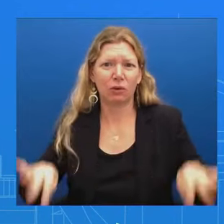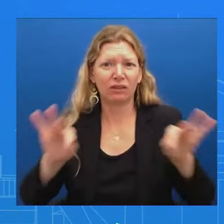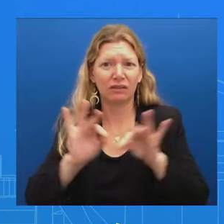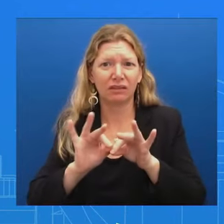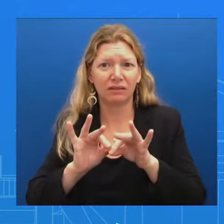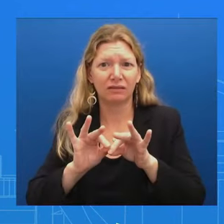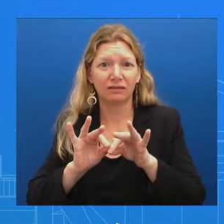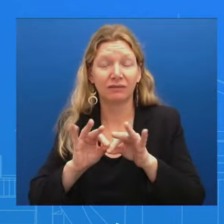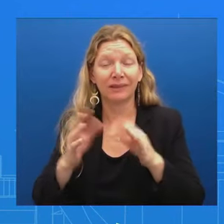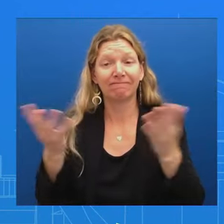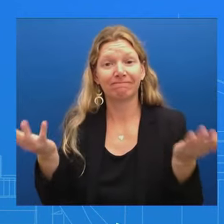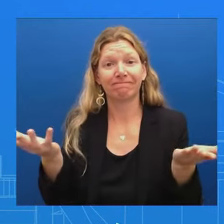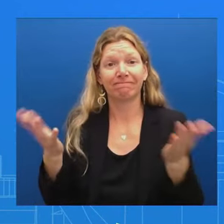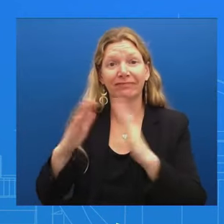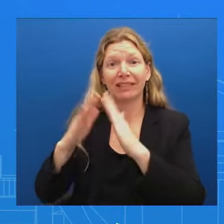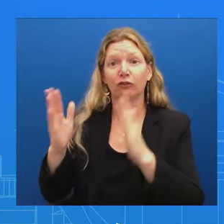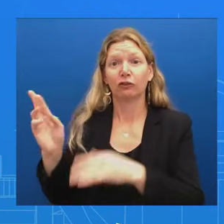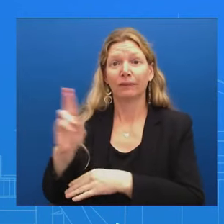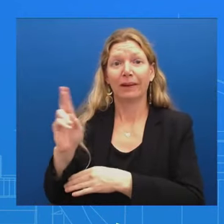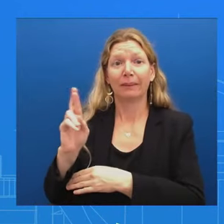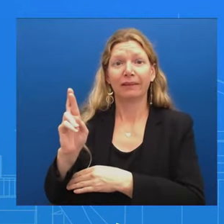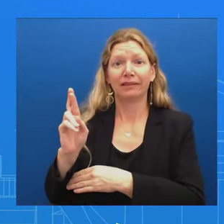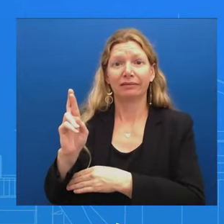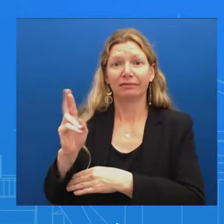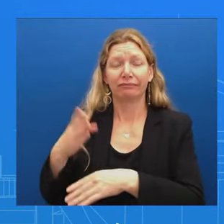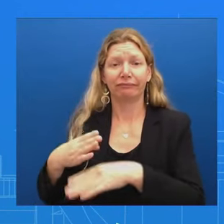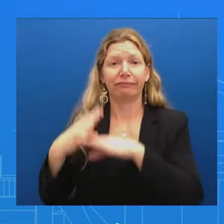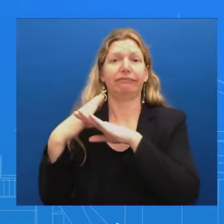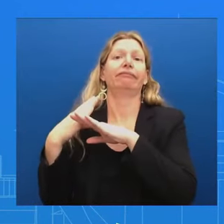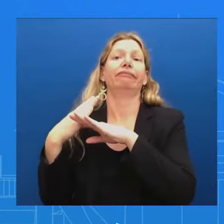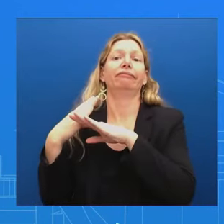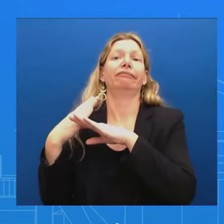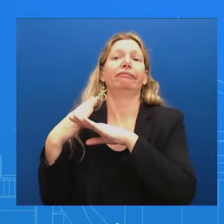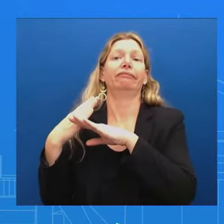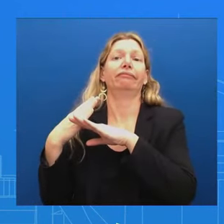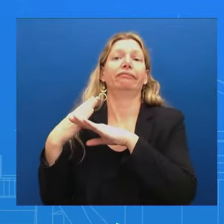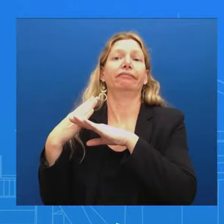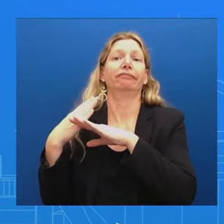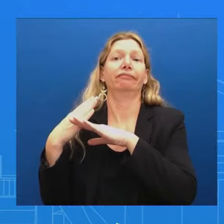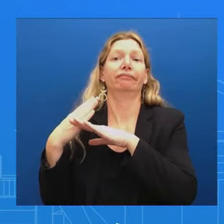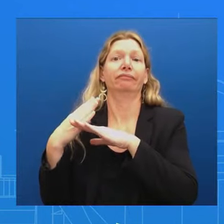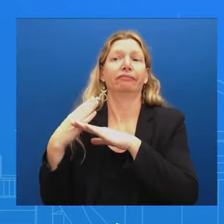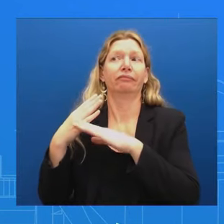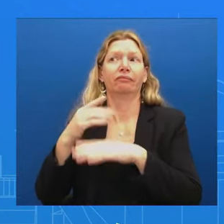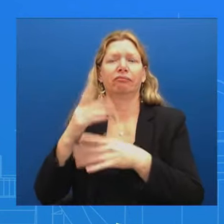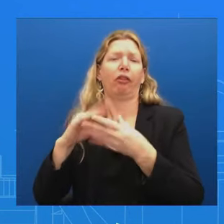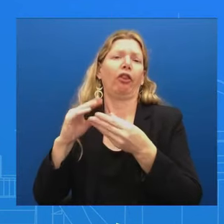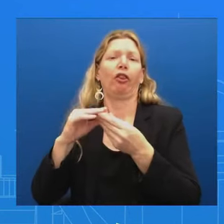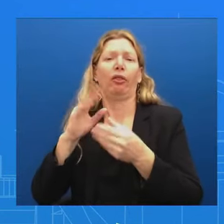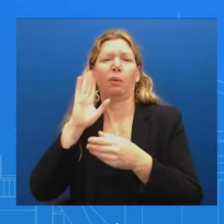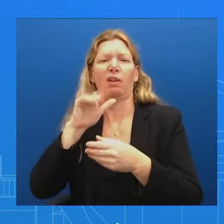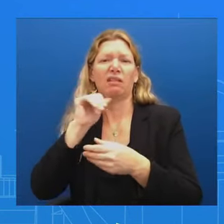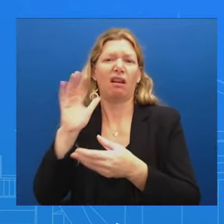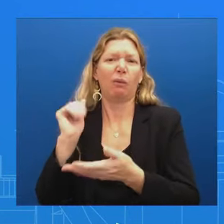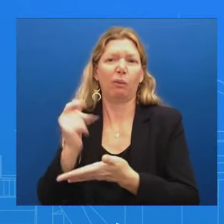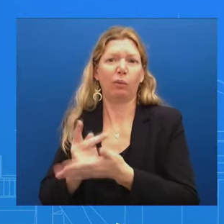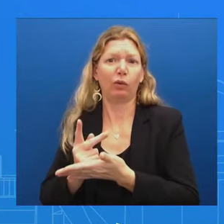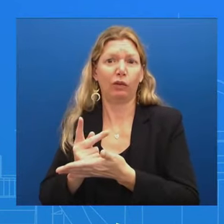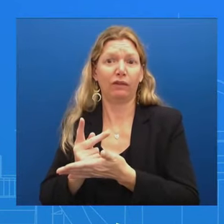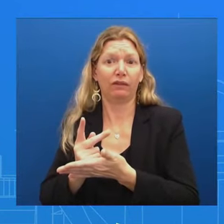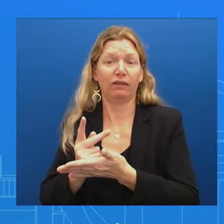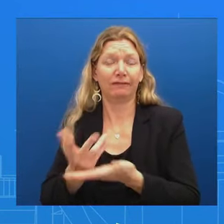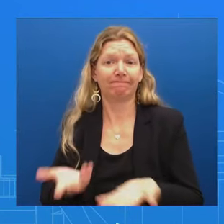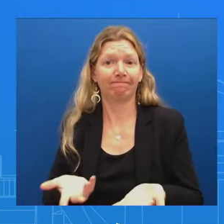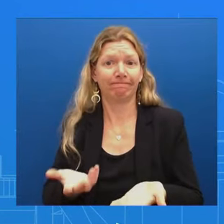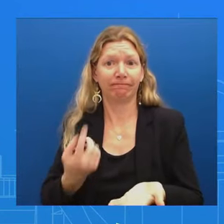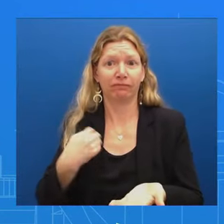move that forward And it's unfortunate because that is the way we believe we would have been able to deal with policy issues And funding issues as